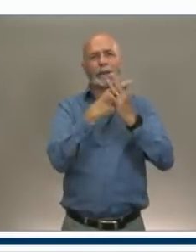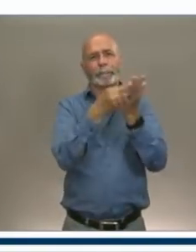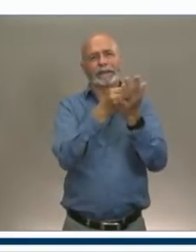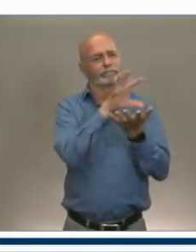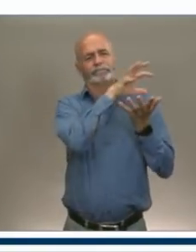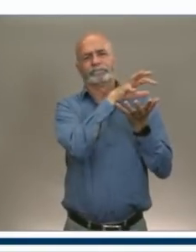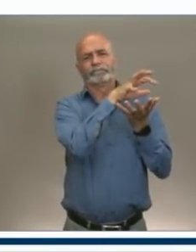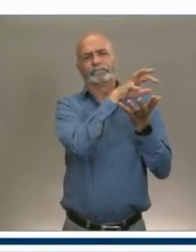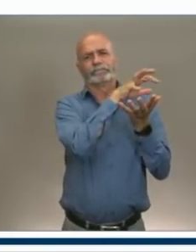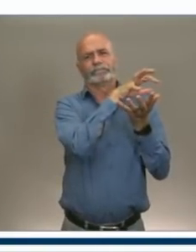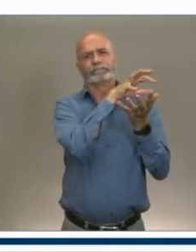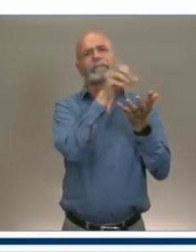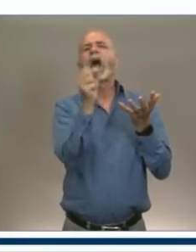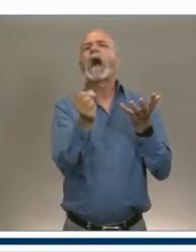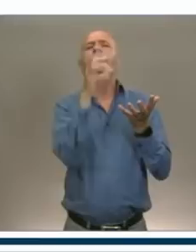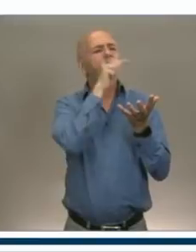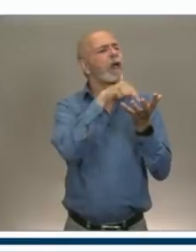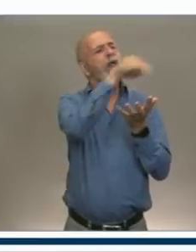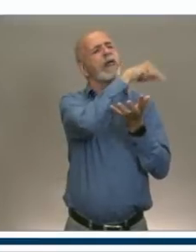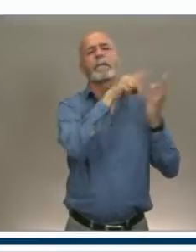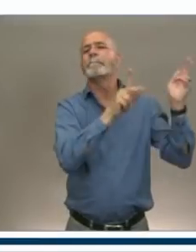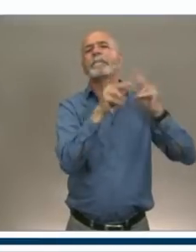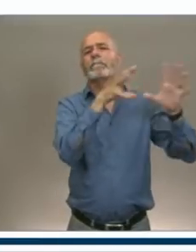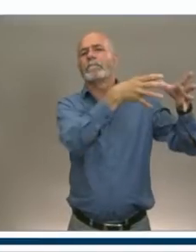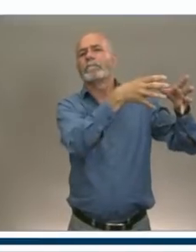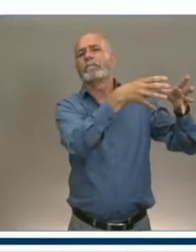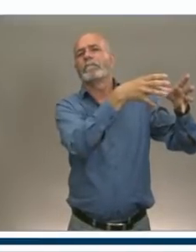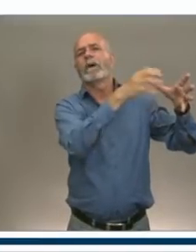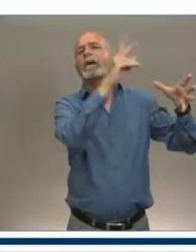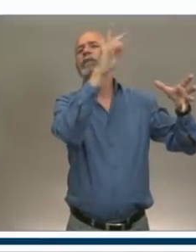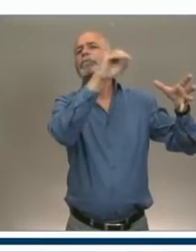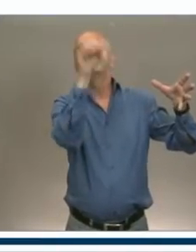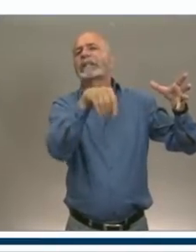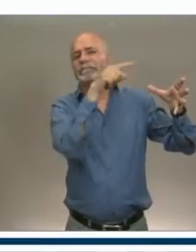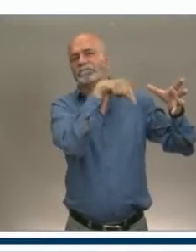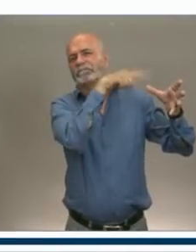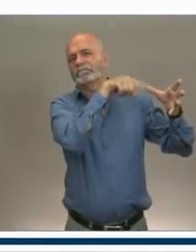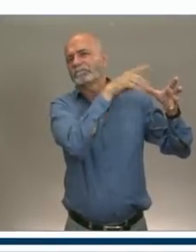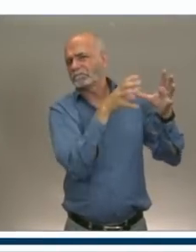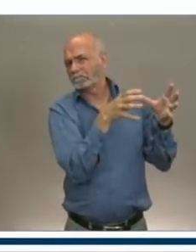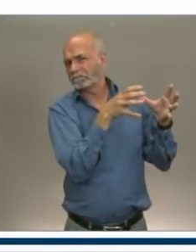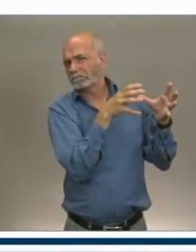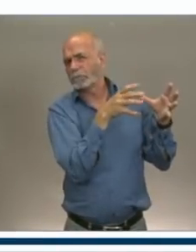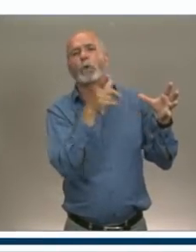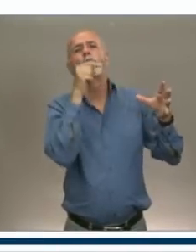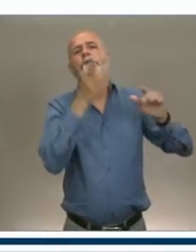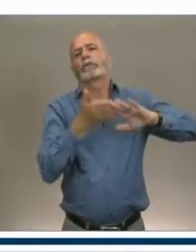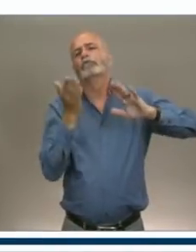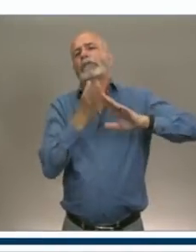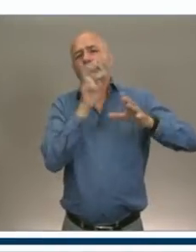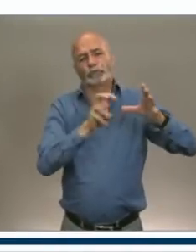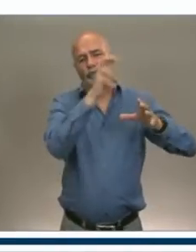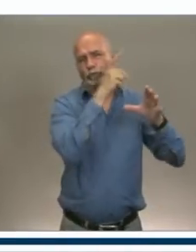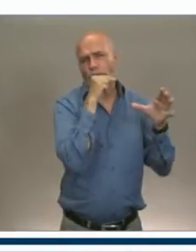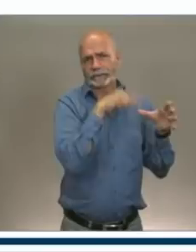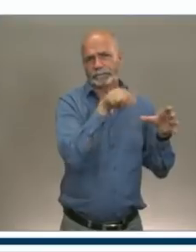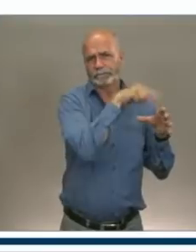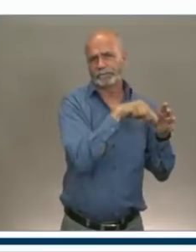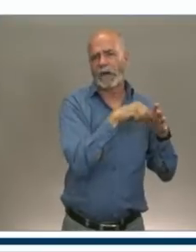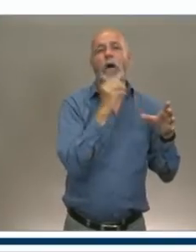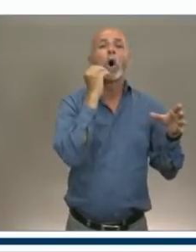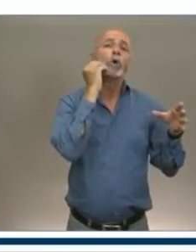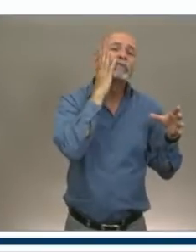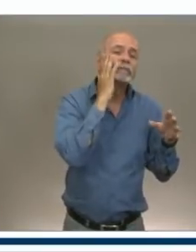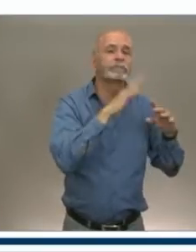how many operators are there in the province and what, what percentage of that are, is that, of those who are in the business?